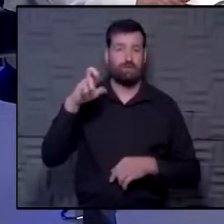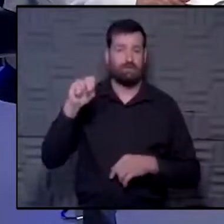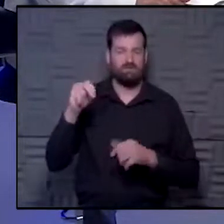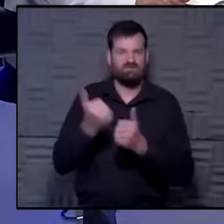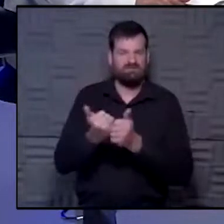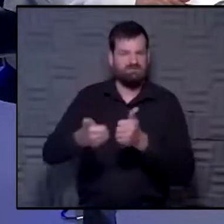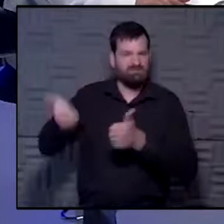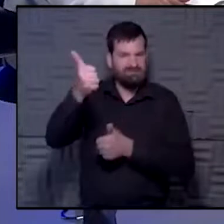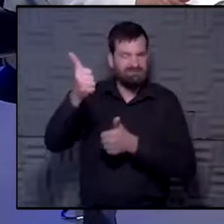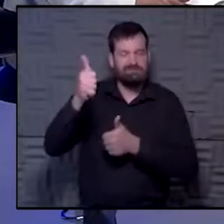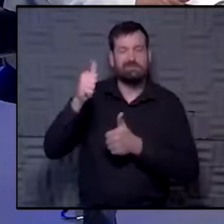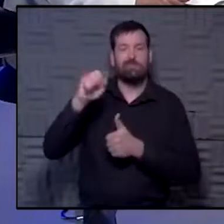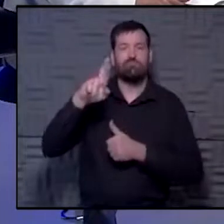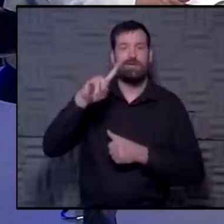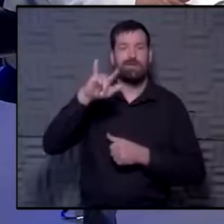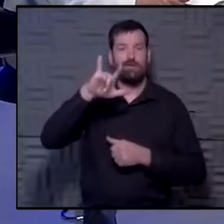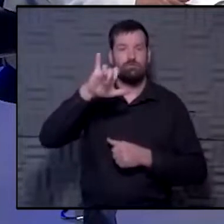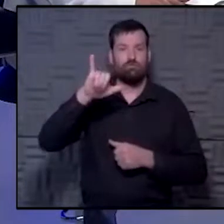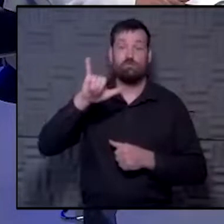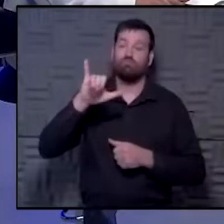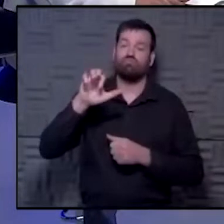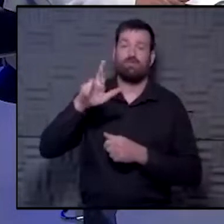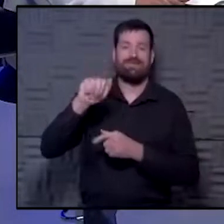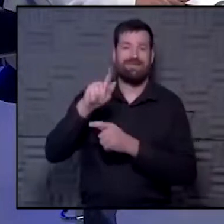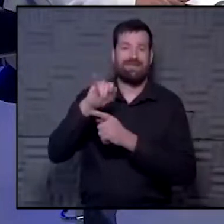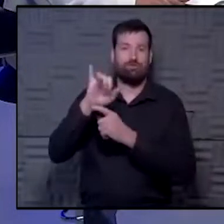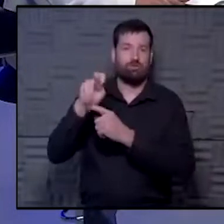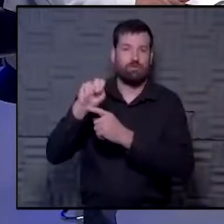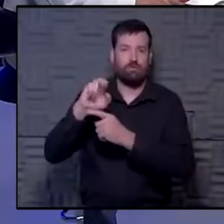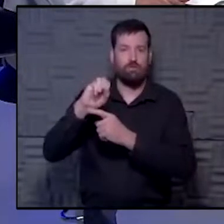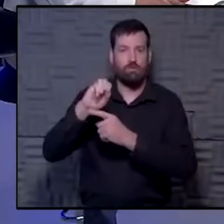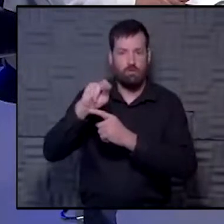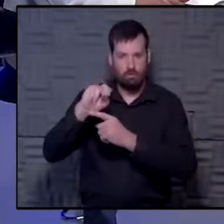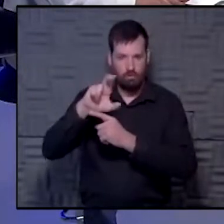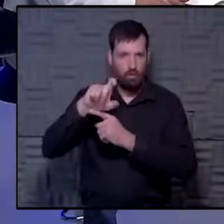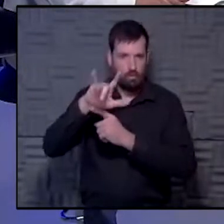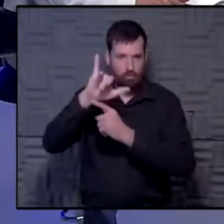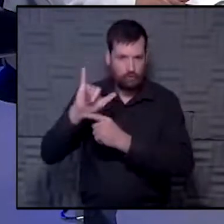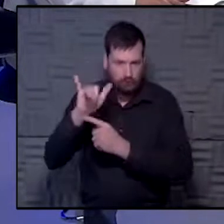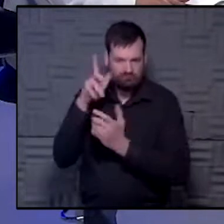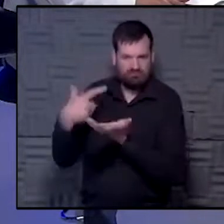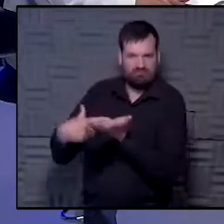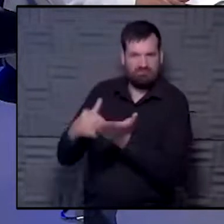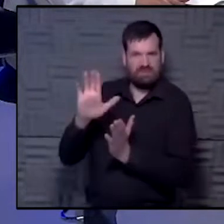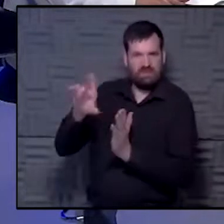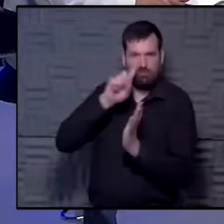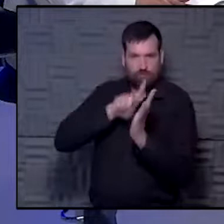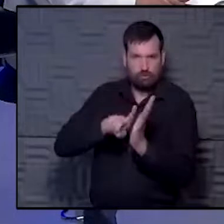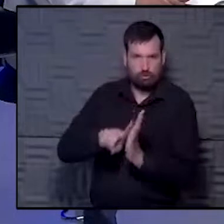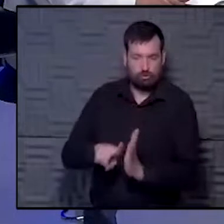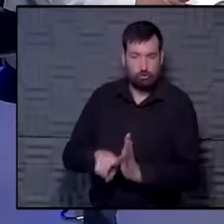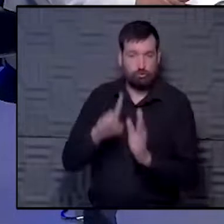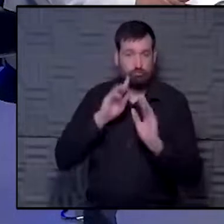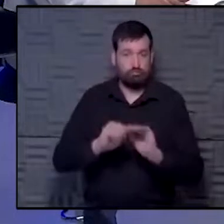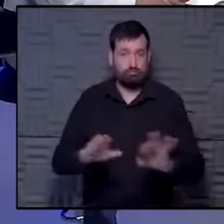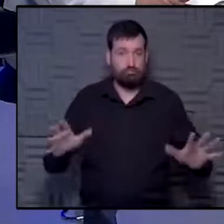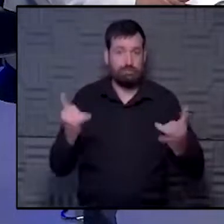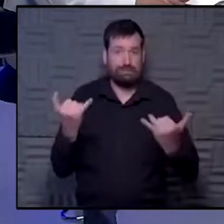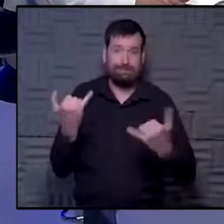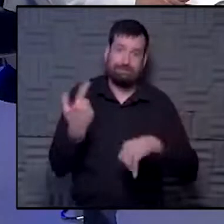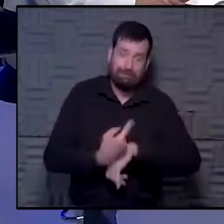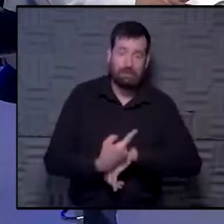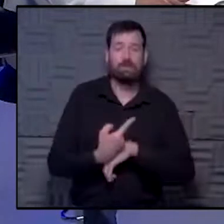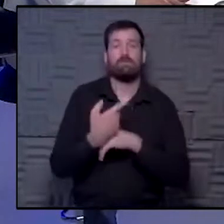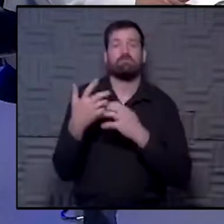here at the University of Kansas Cancer Center, in studio with us to talk about his research being released today in the Journal of the